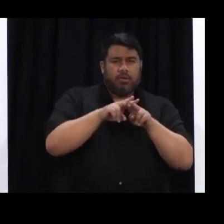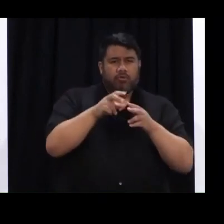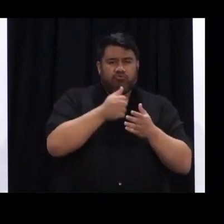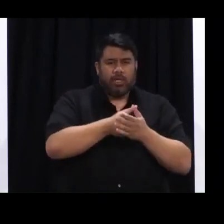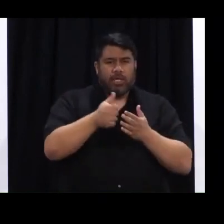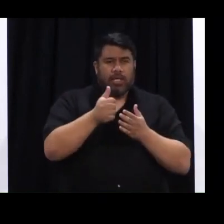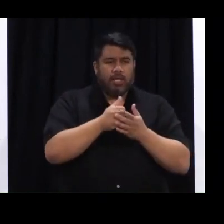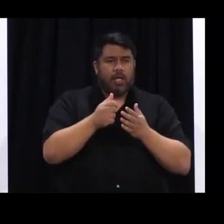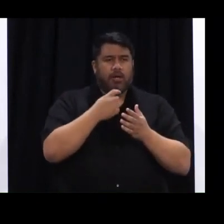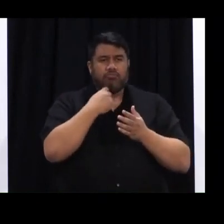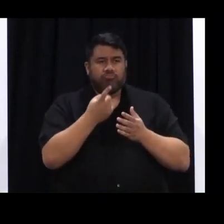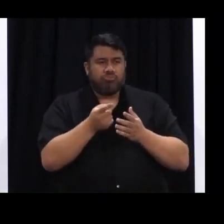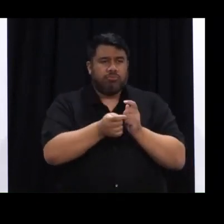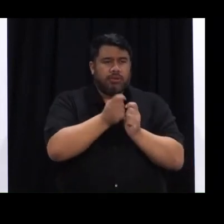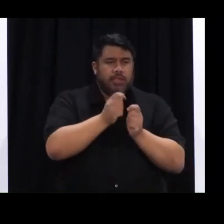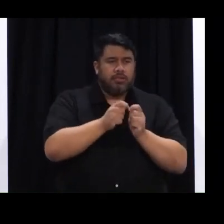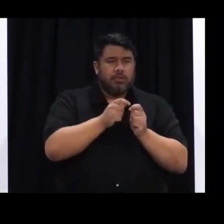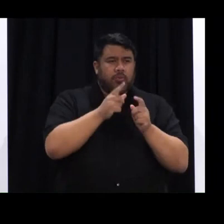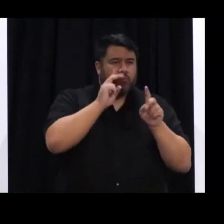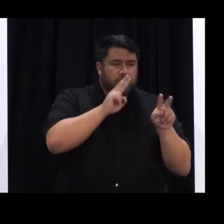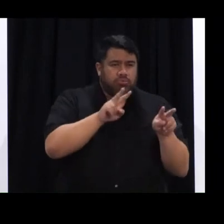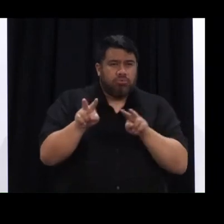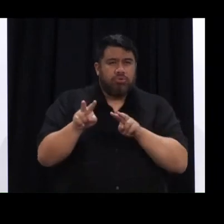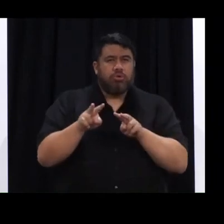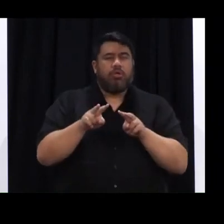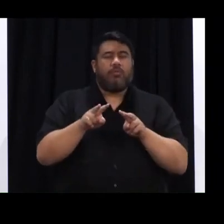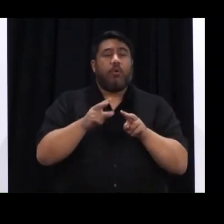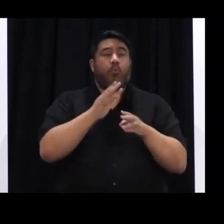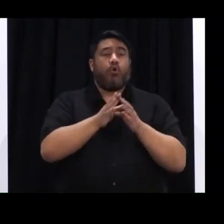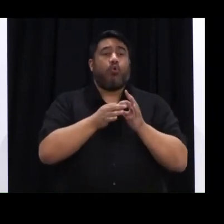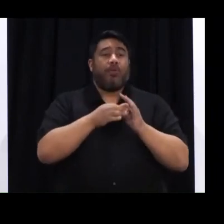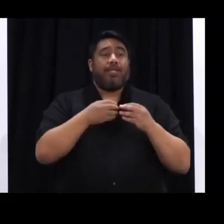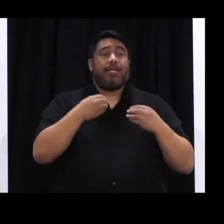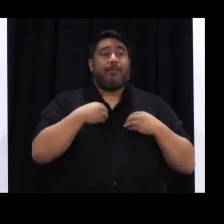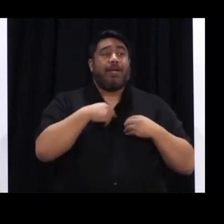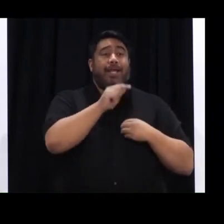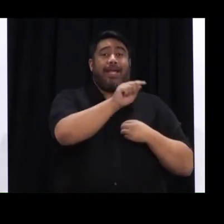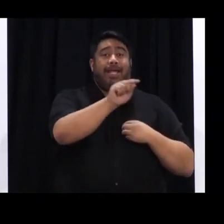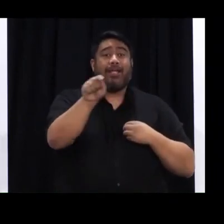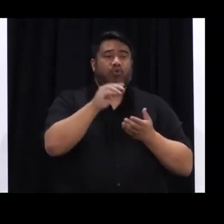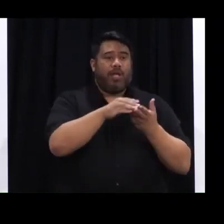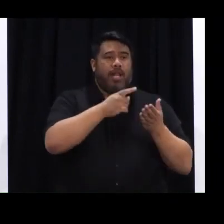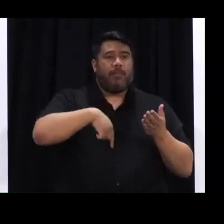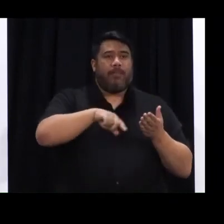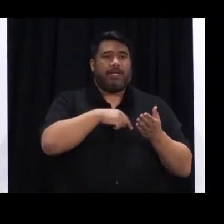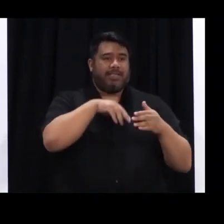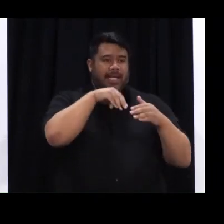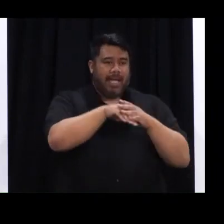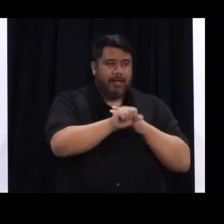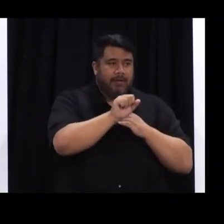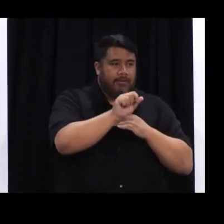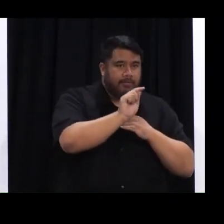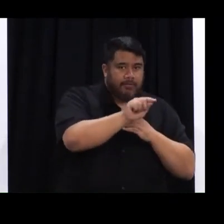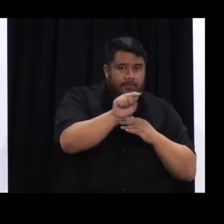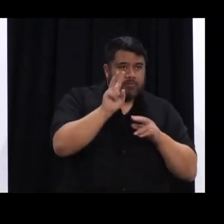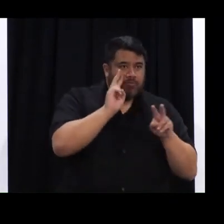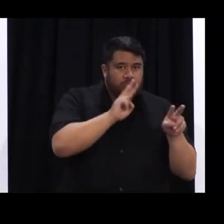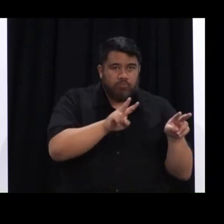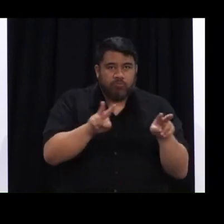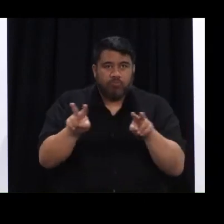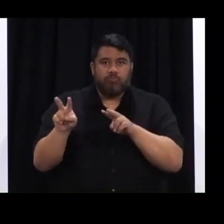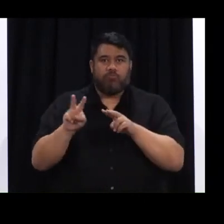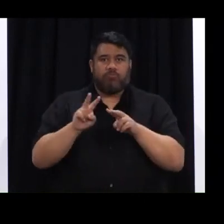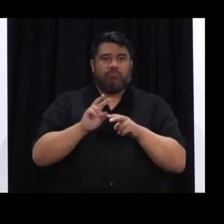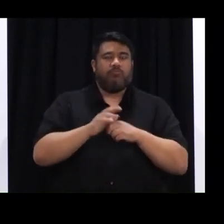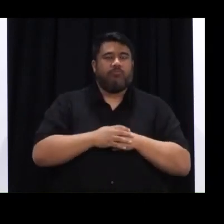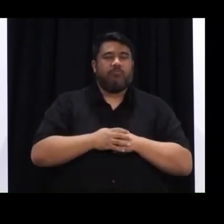out any undetected community spread, and I want to thank those companies that are working with our teams up there to get those promptly in place. They